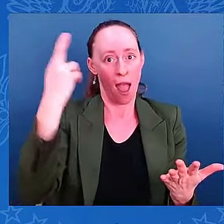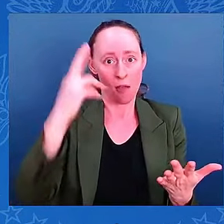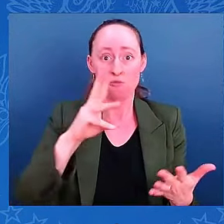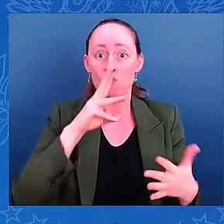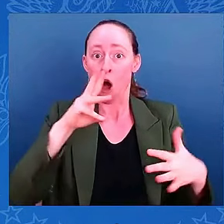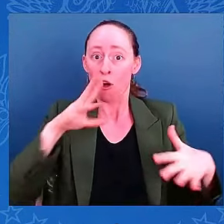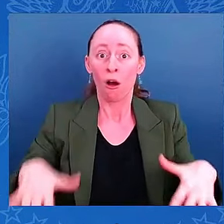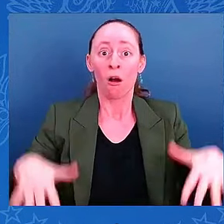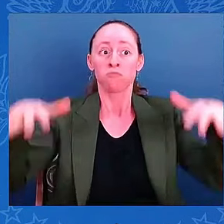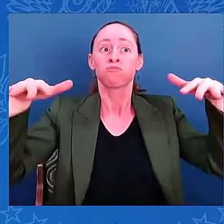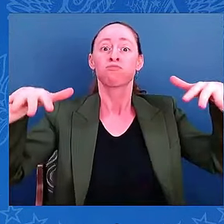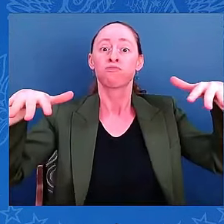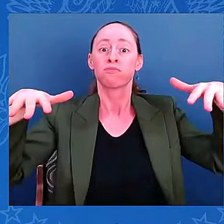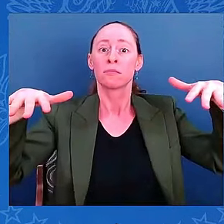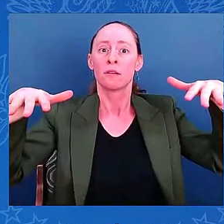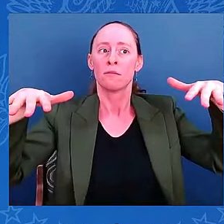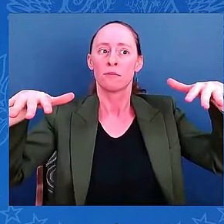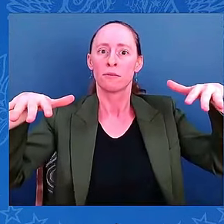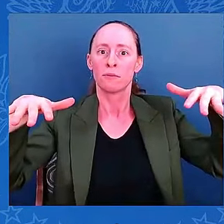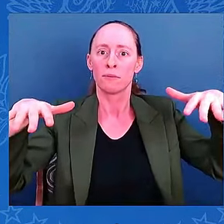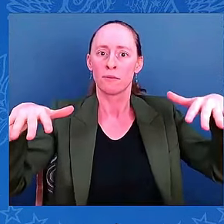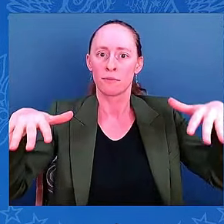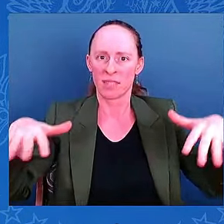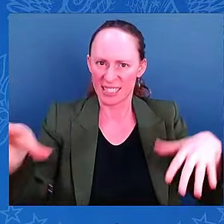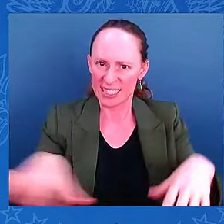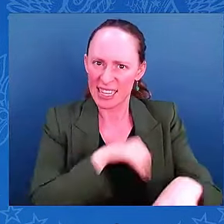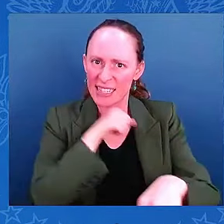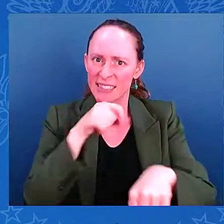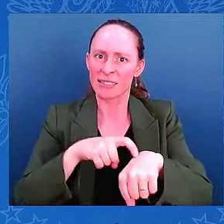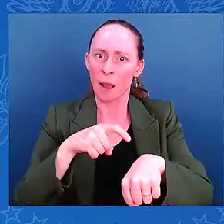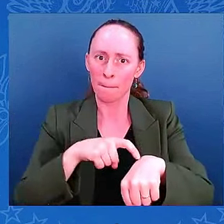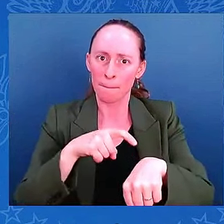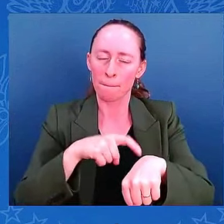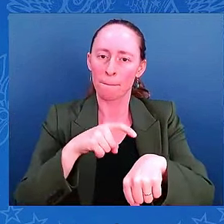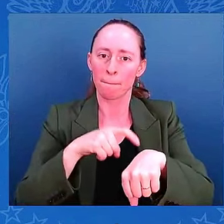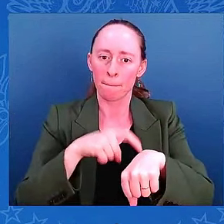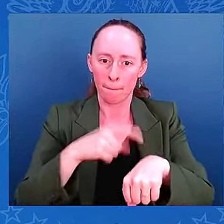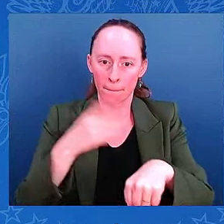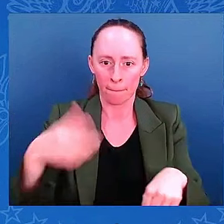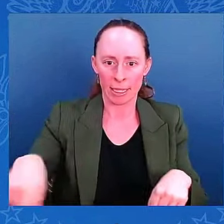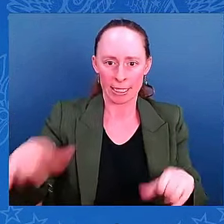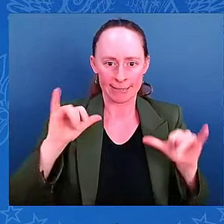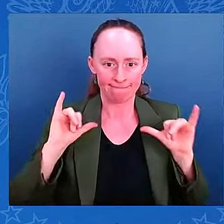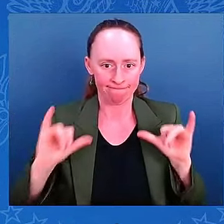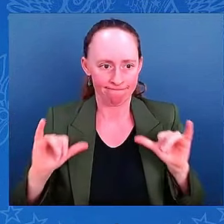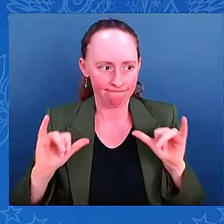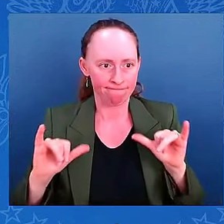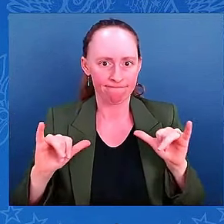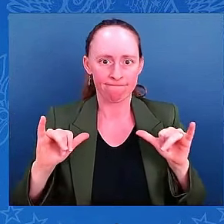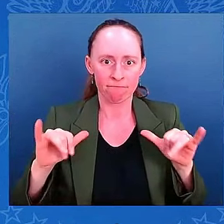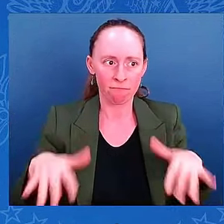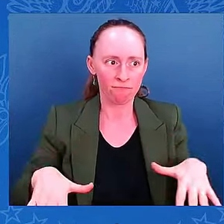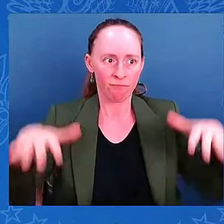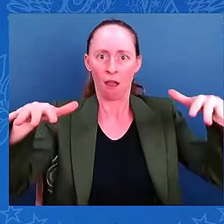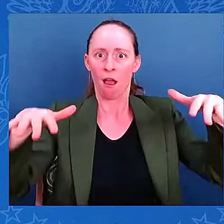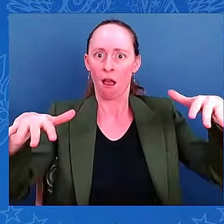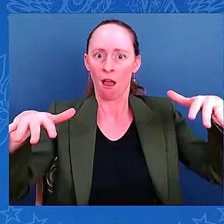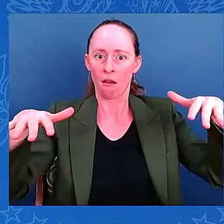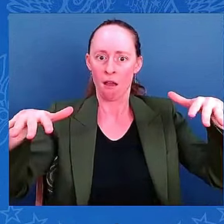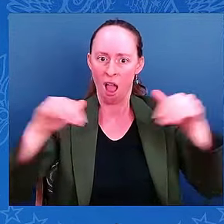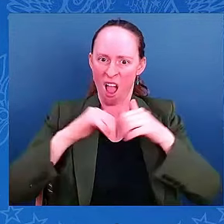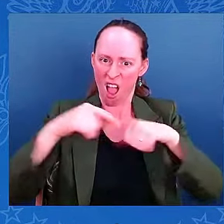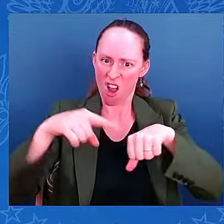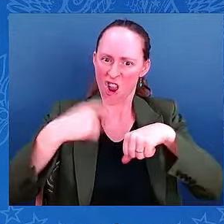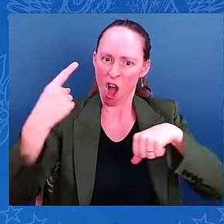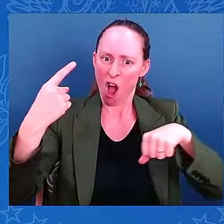concern that related to this type of flooding? And how long do you think the flooding conditions could last? In other words, I think